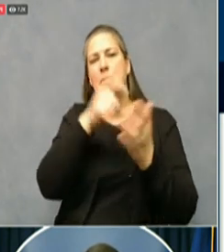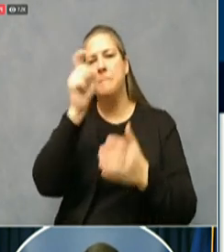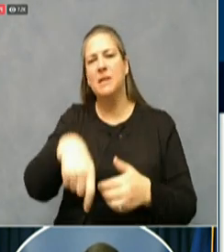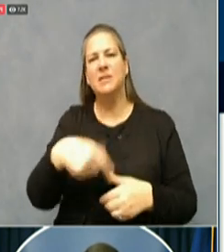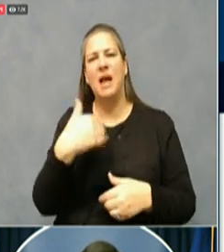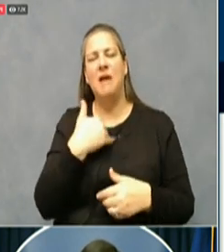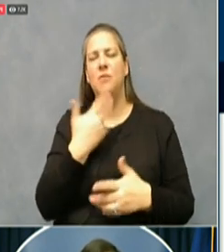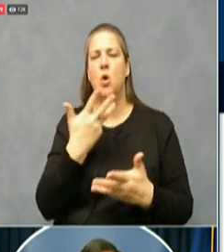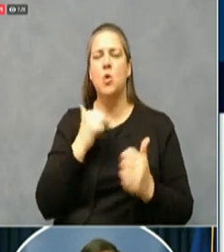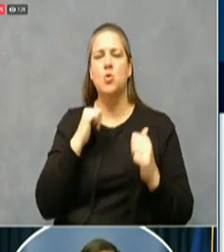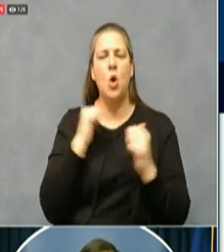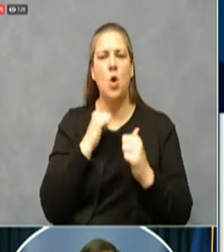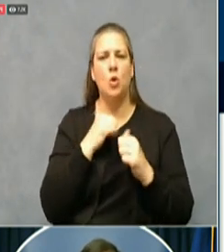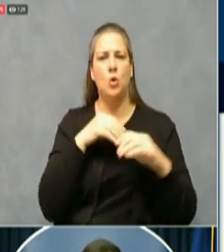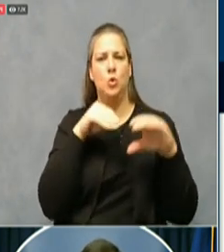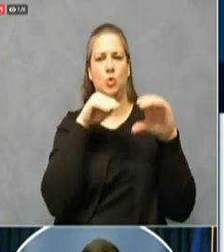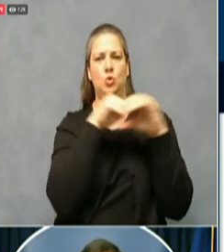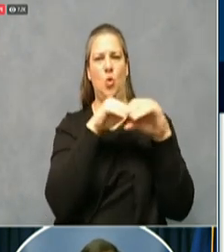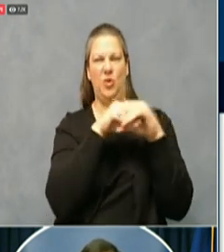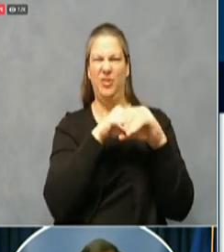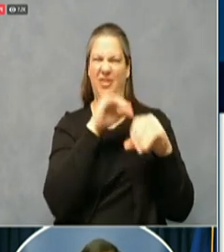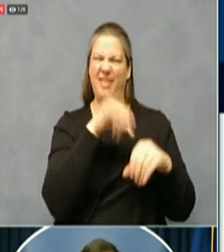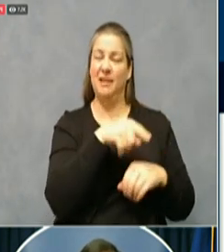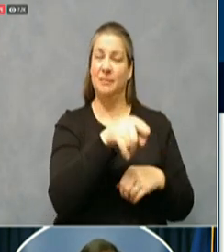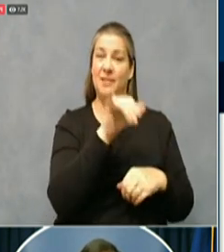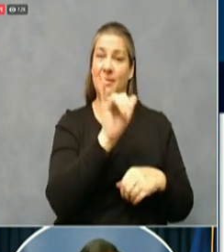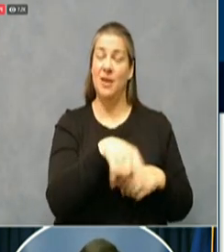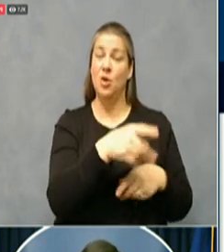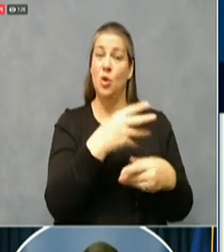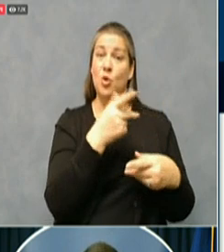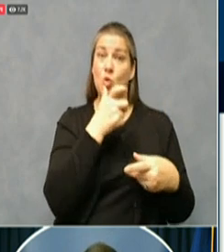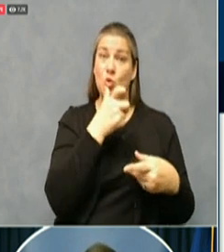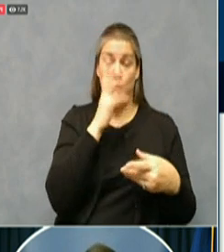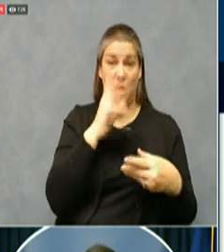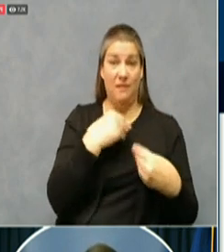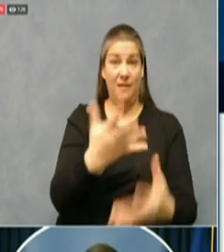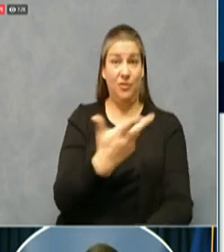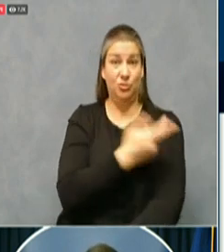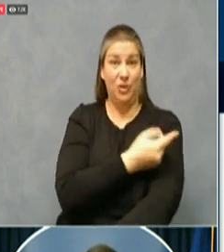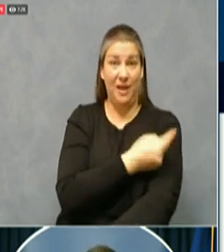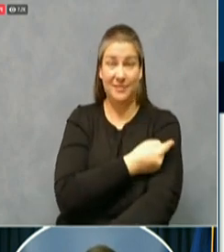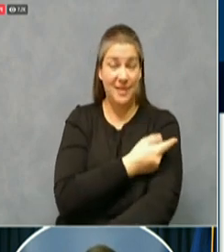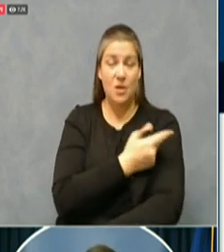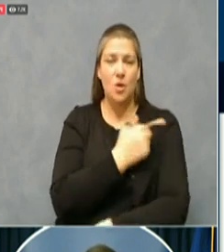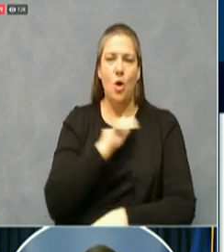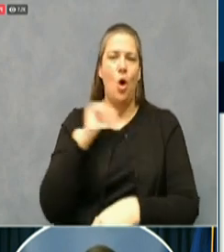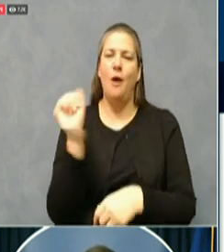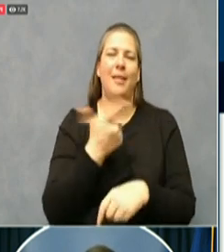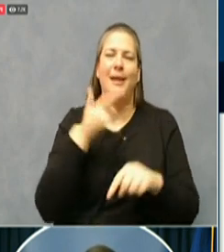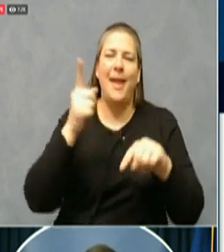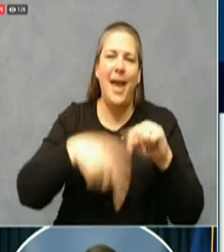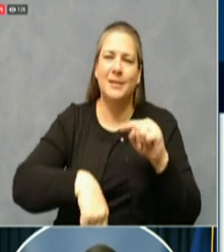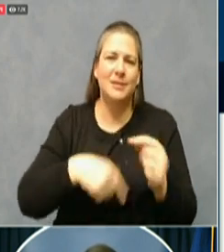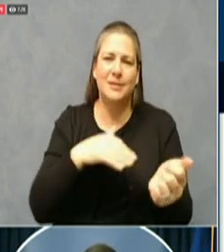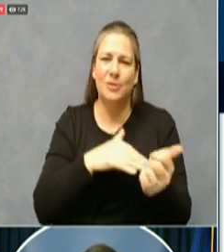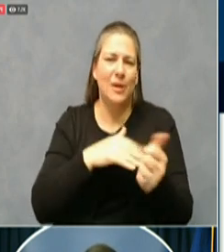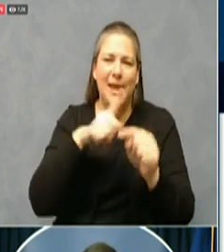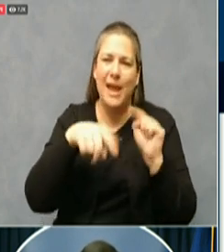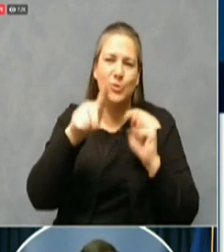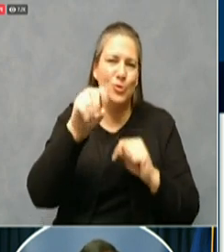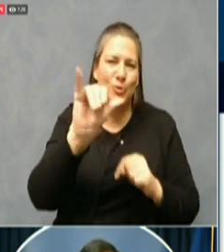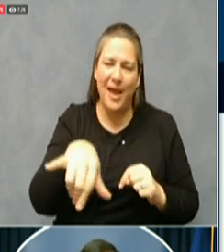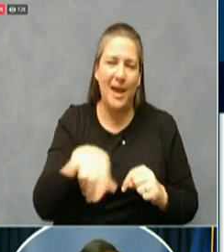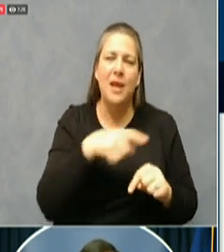completely enrolled as a COVID provider and not everybody is completely enrolled yet. We wanted good coverage area